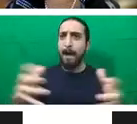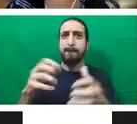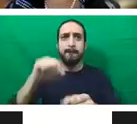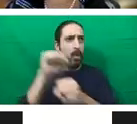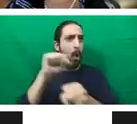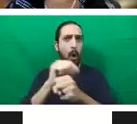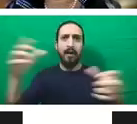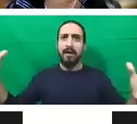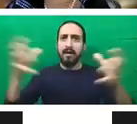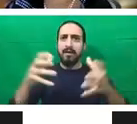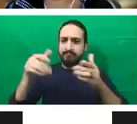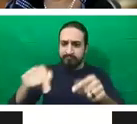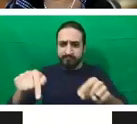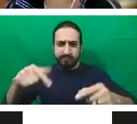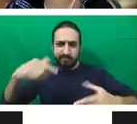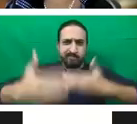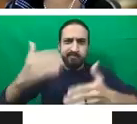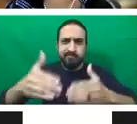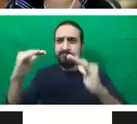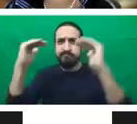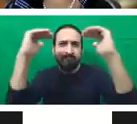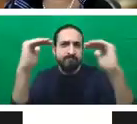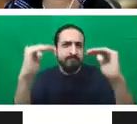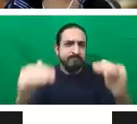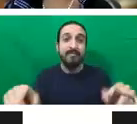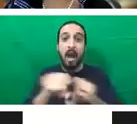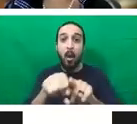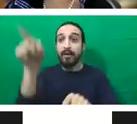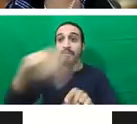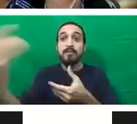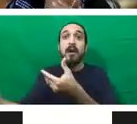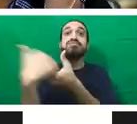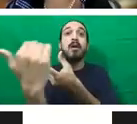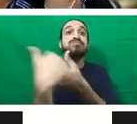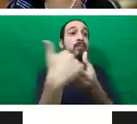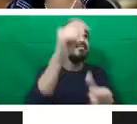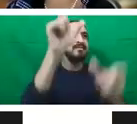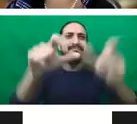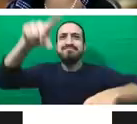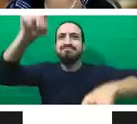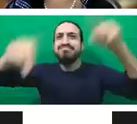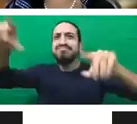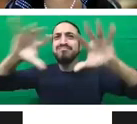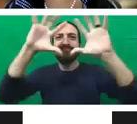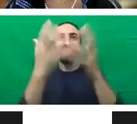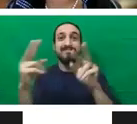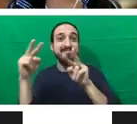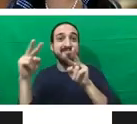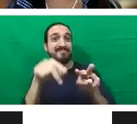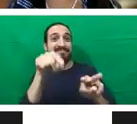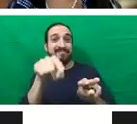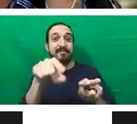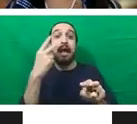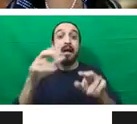attending from across different time zones. And if you just look at the chat, we have greetings from all over the world. Her